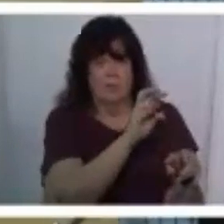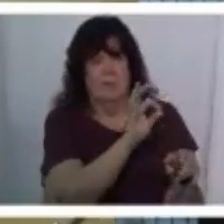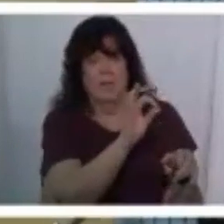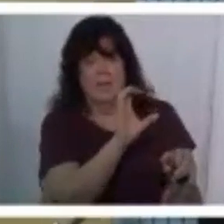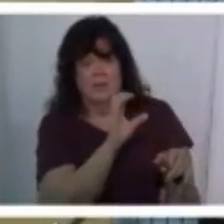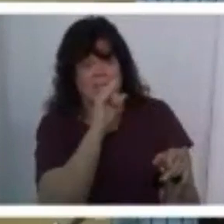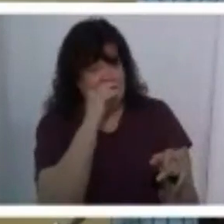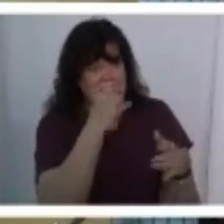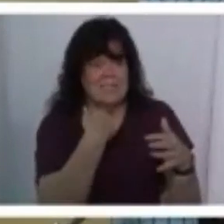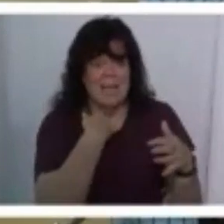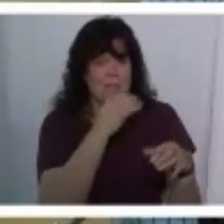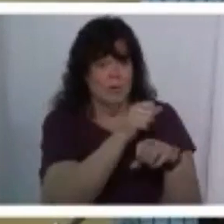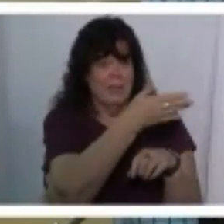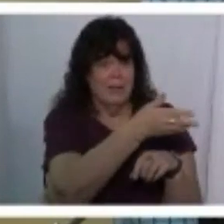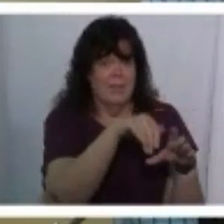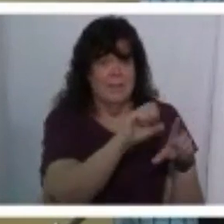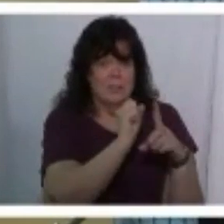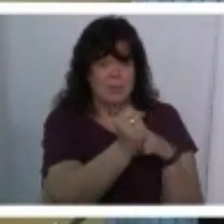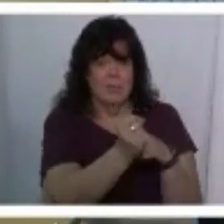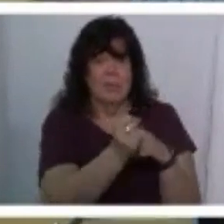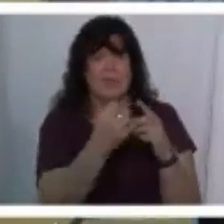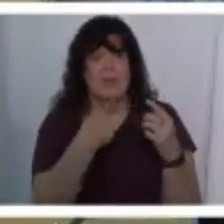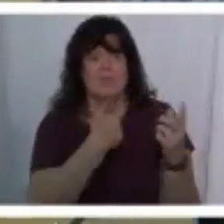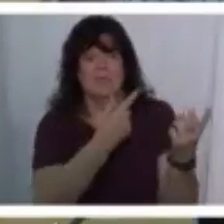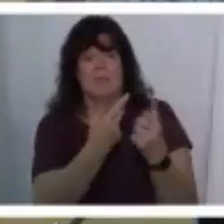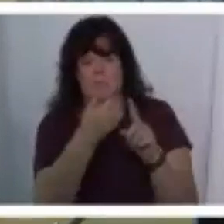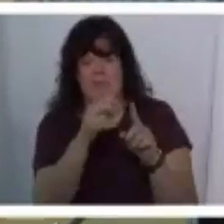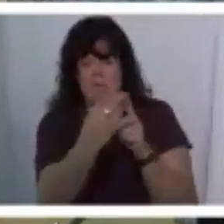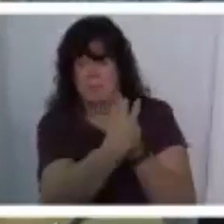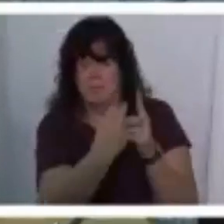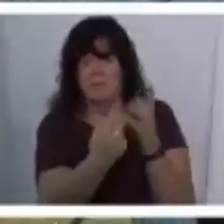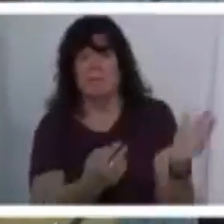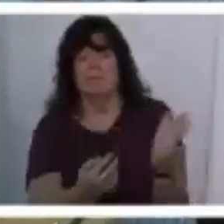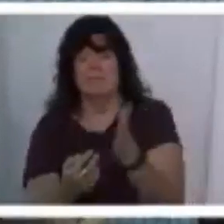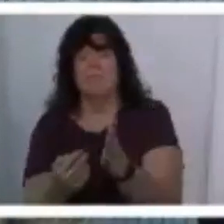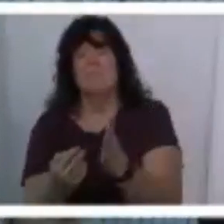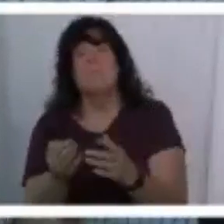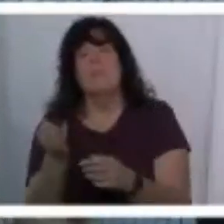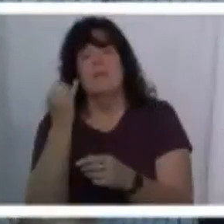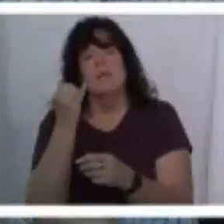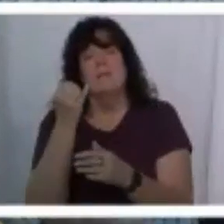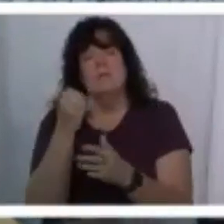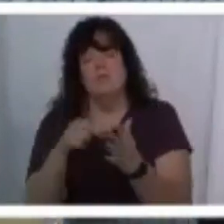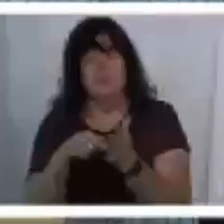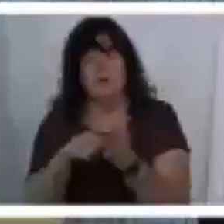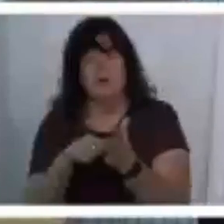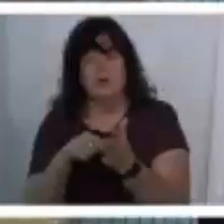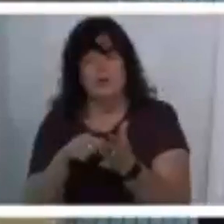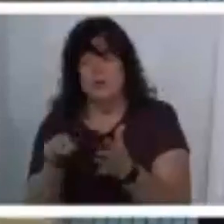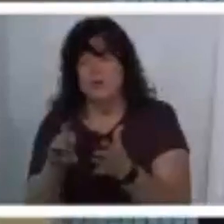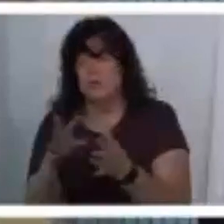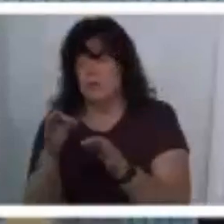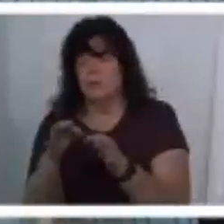um whether you charge tuition or whether you